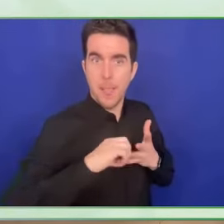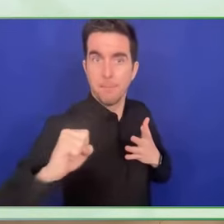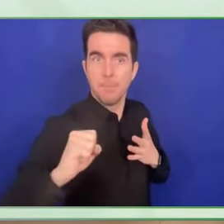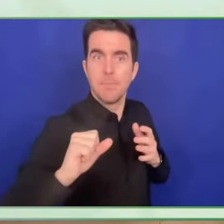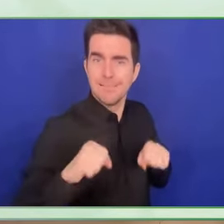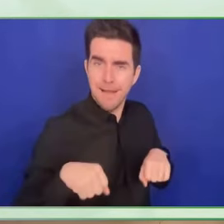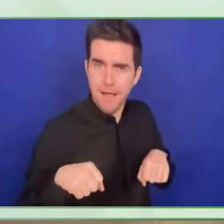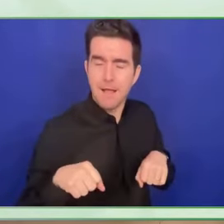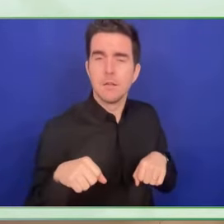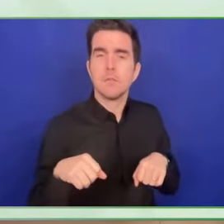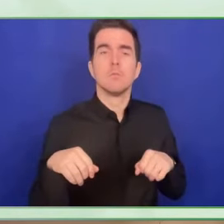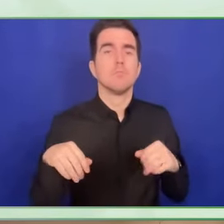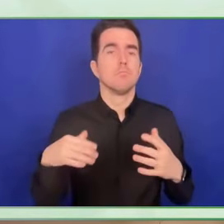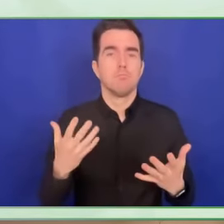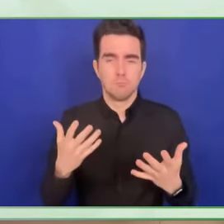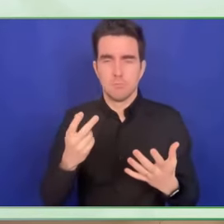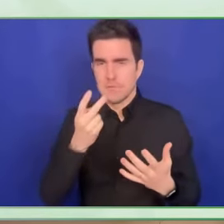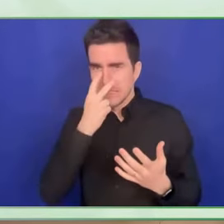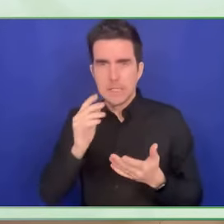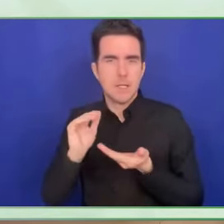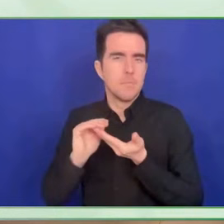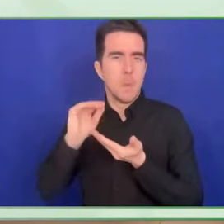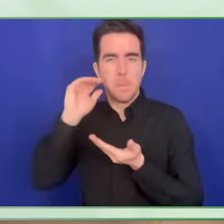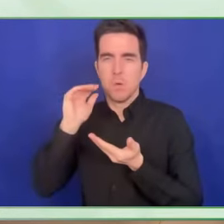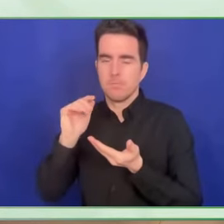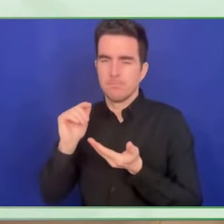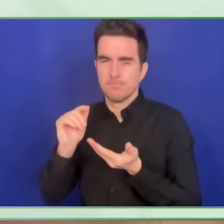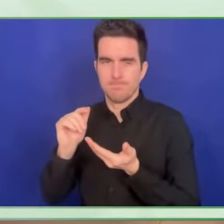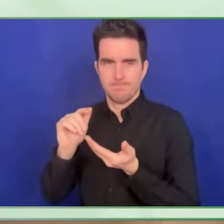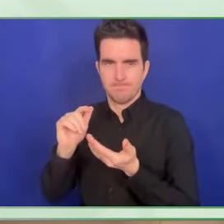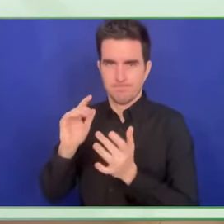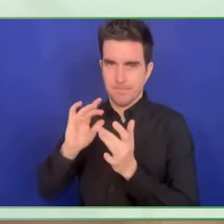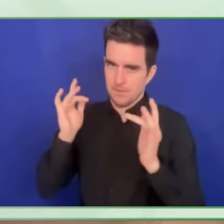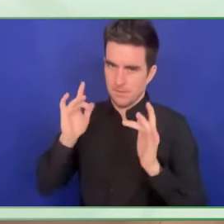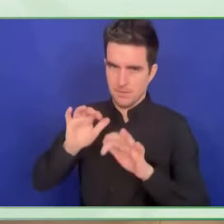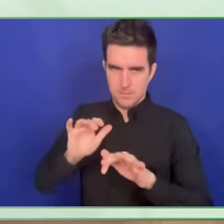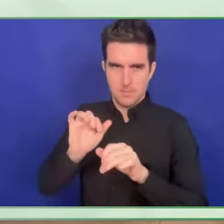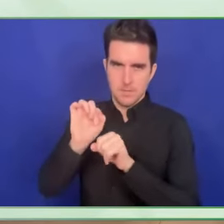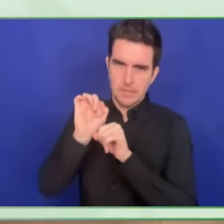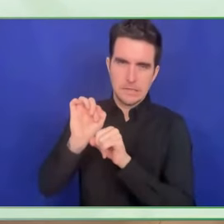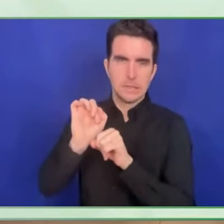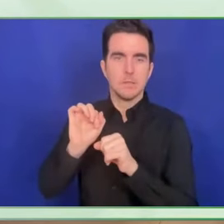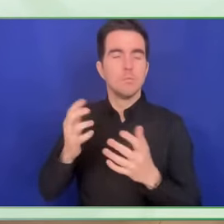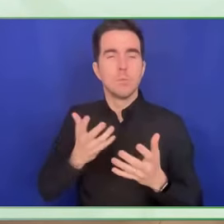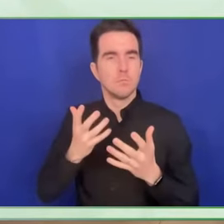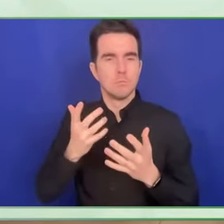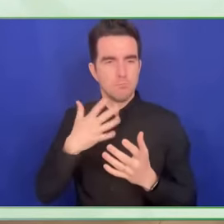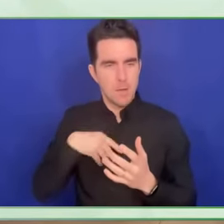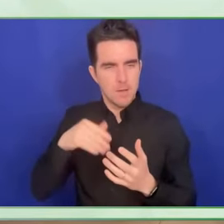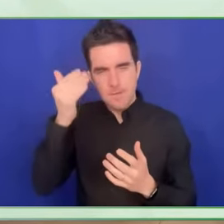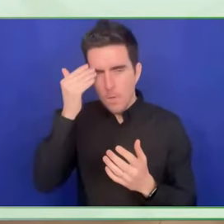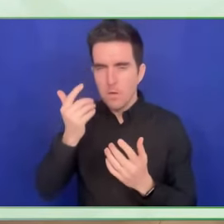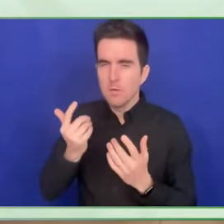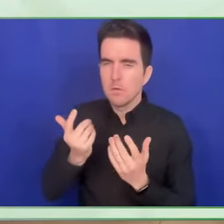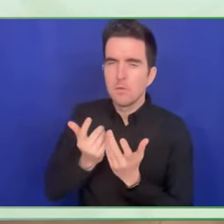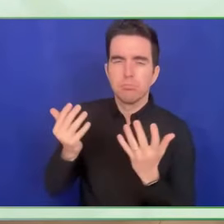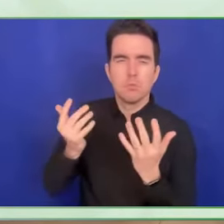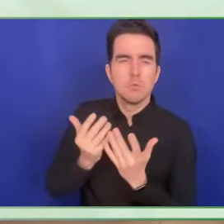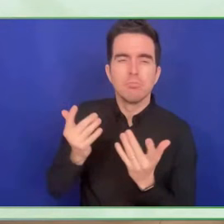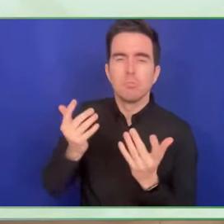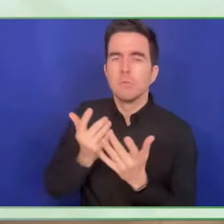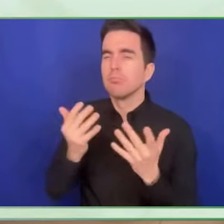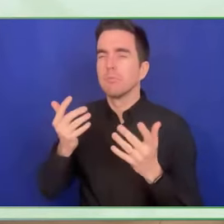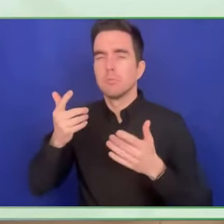a data branch where their personal data was hacked. Samsung message guard